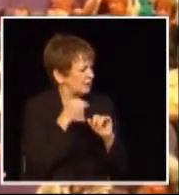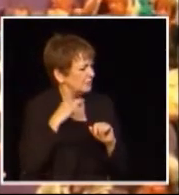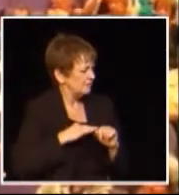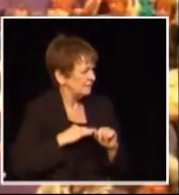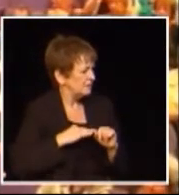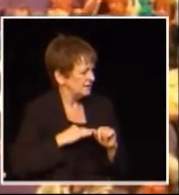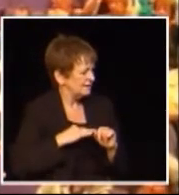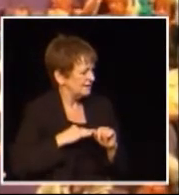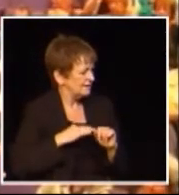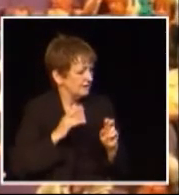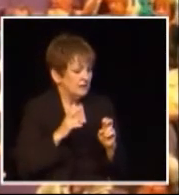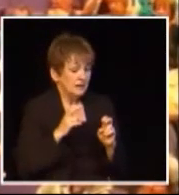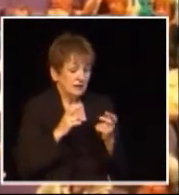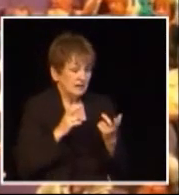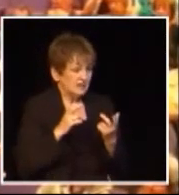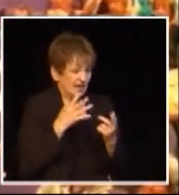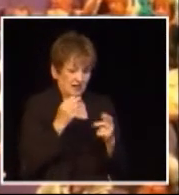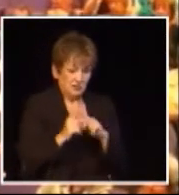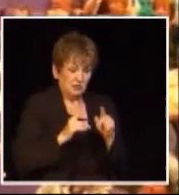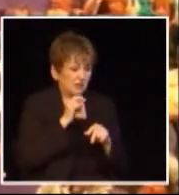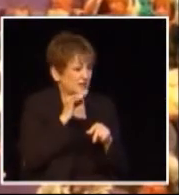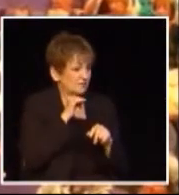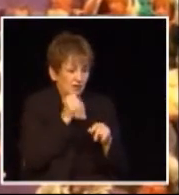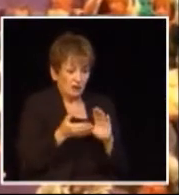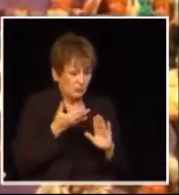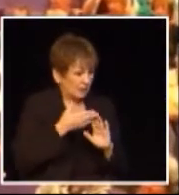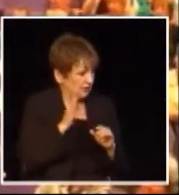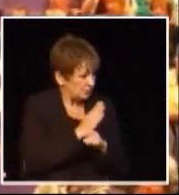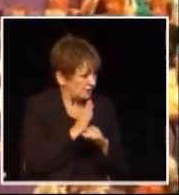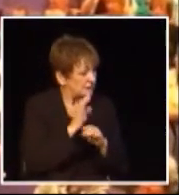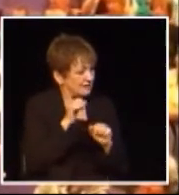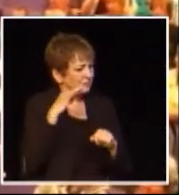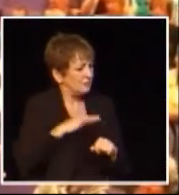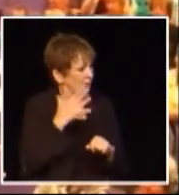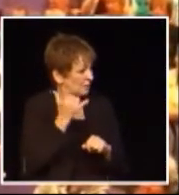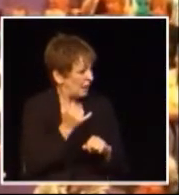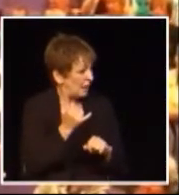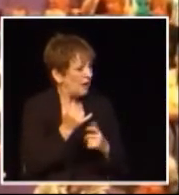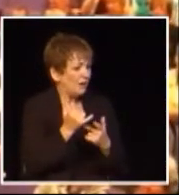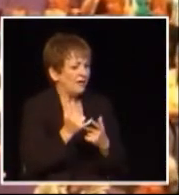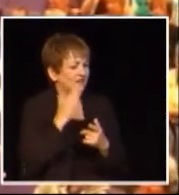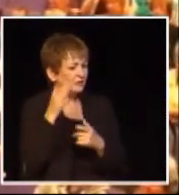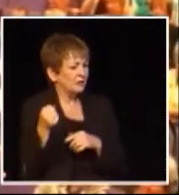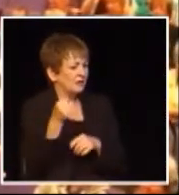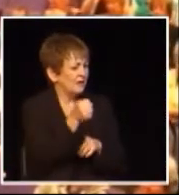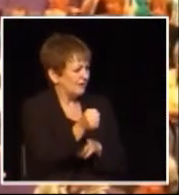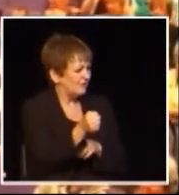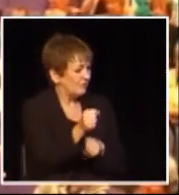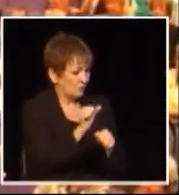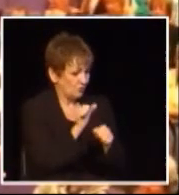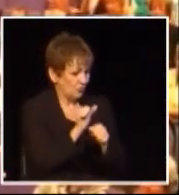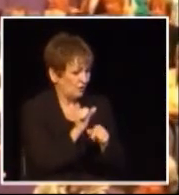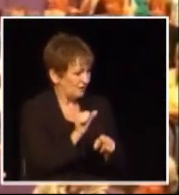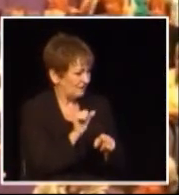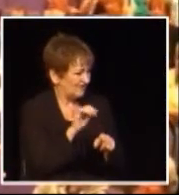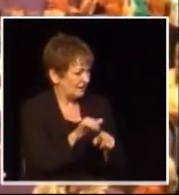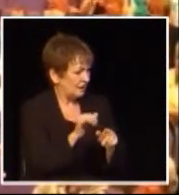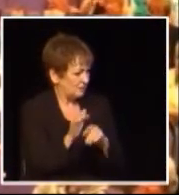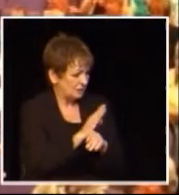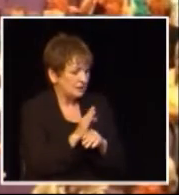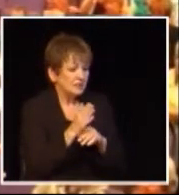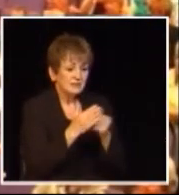their own business benefit from that because you have a job you're working and when you're working you can spend money and